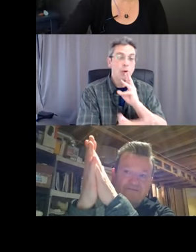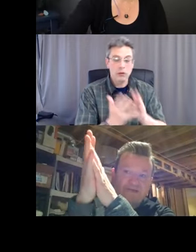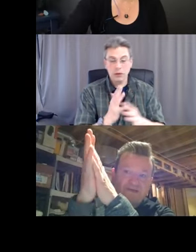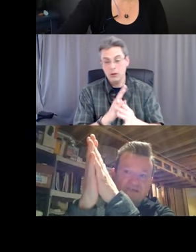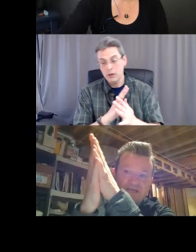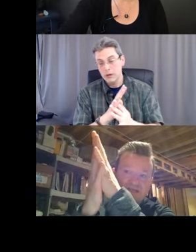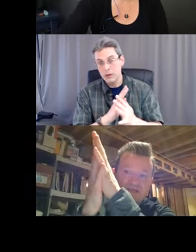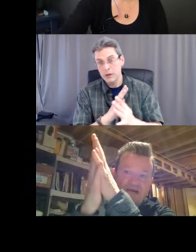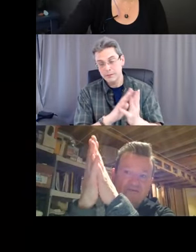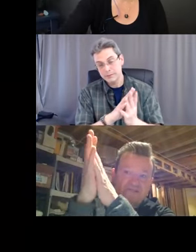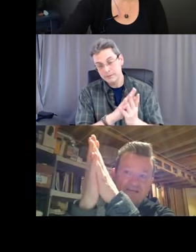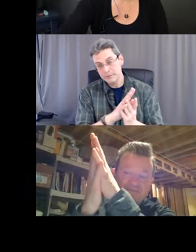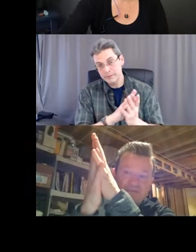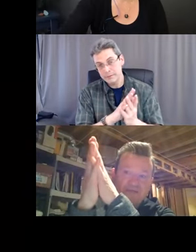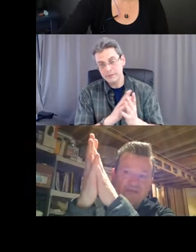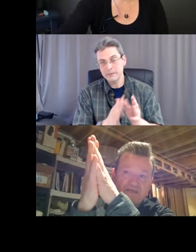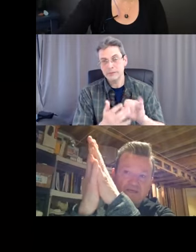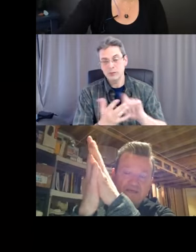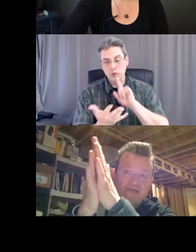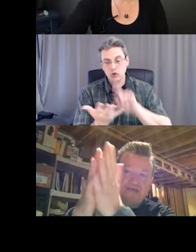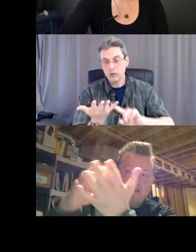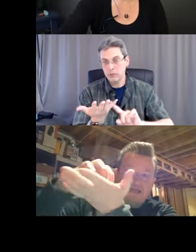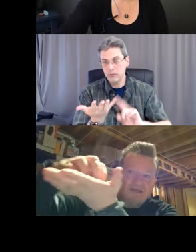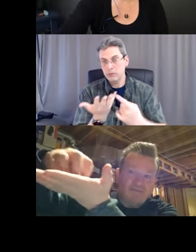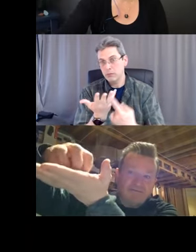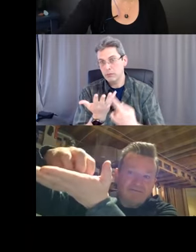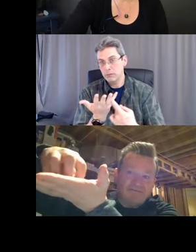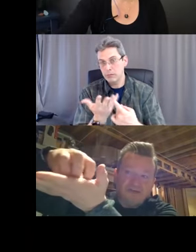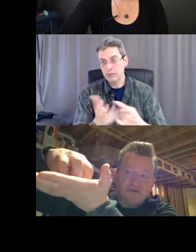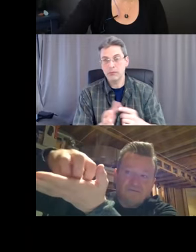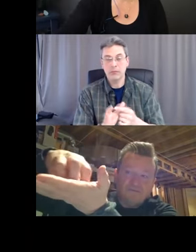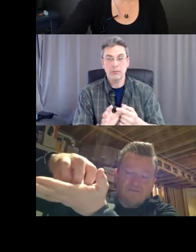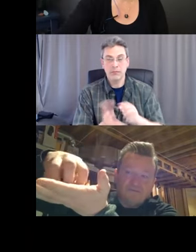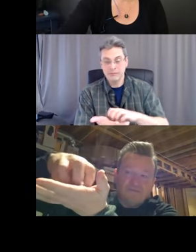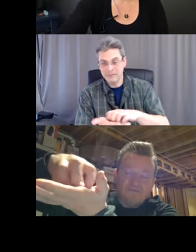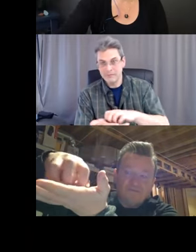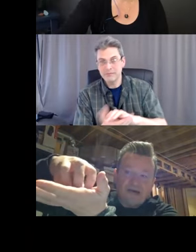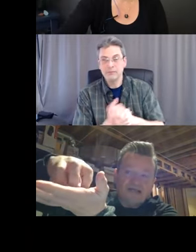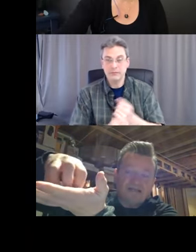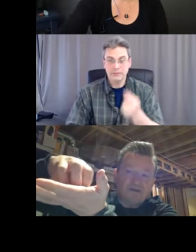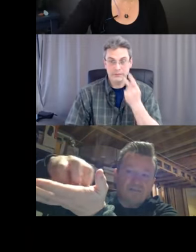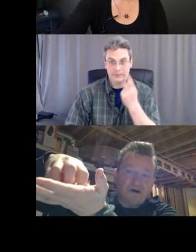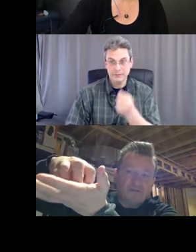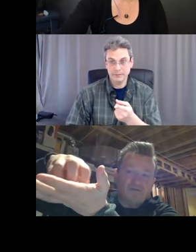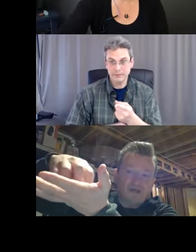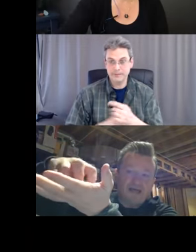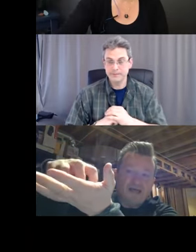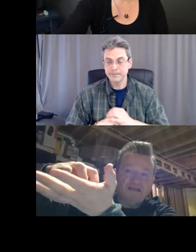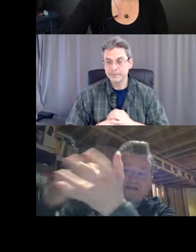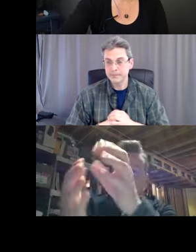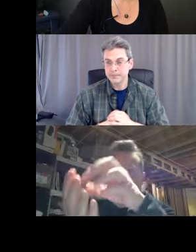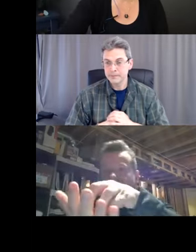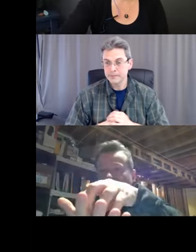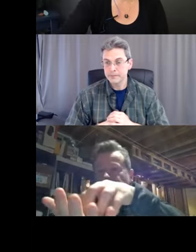interlace my fingers and get the other side of my pinky. Then I do my finger pads on the palm of one